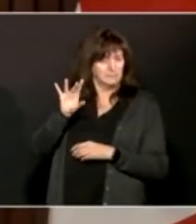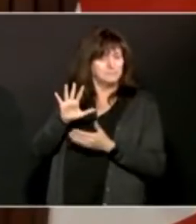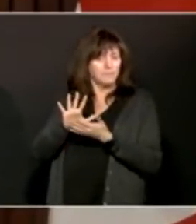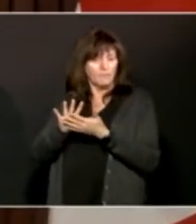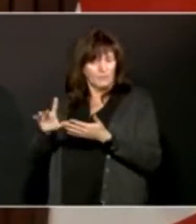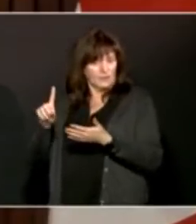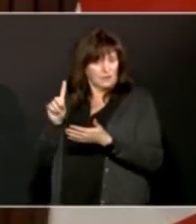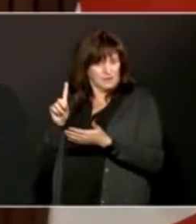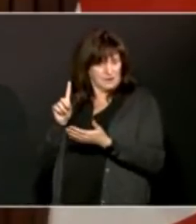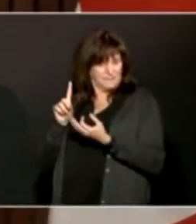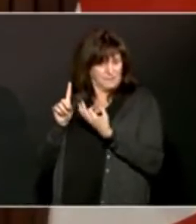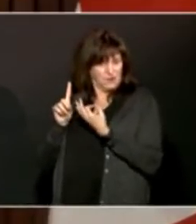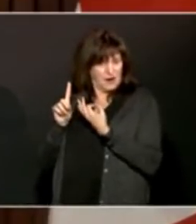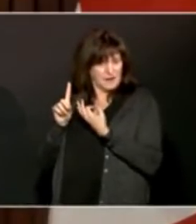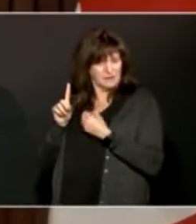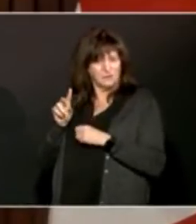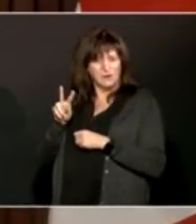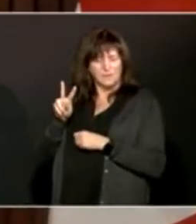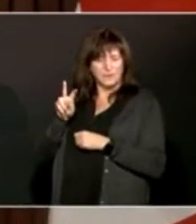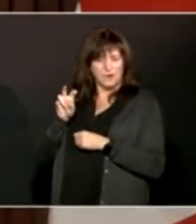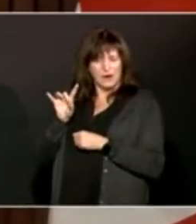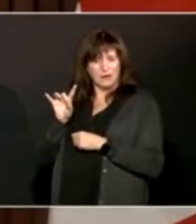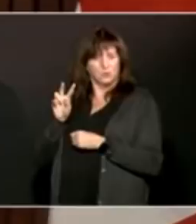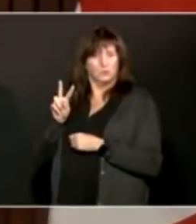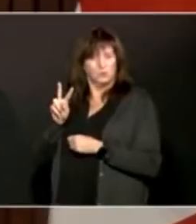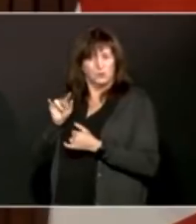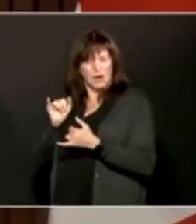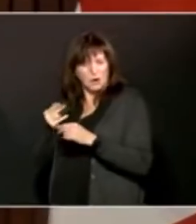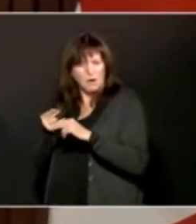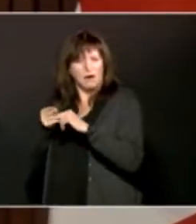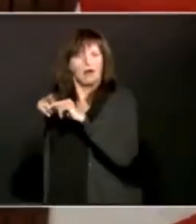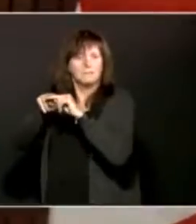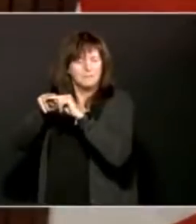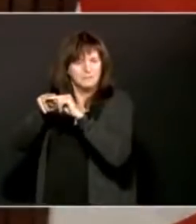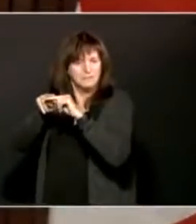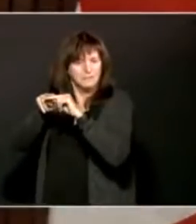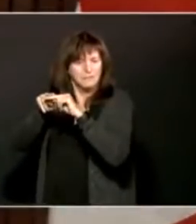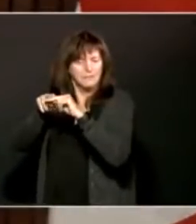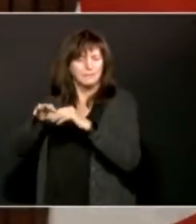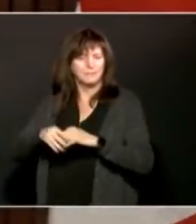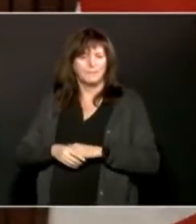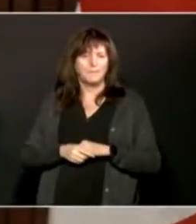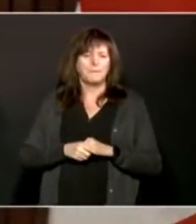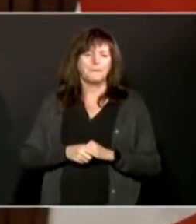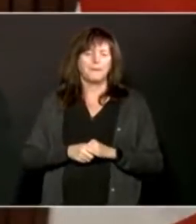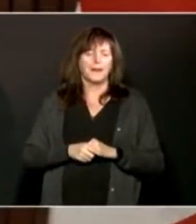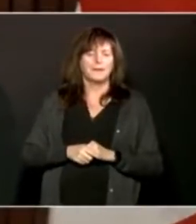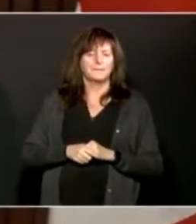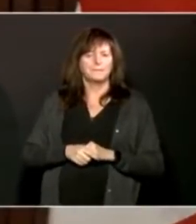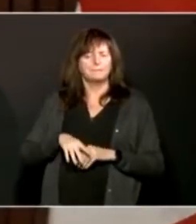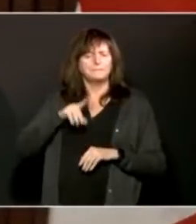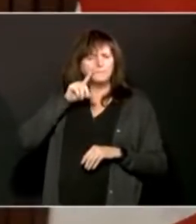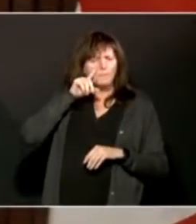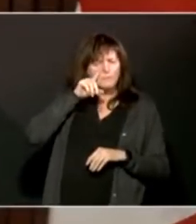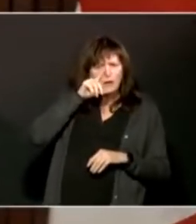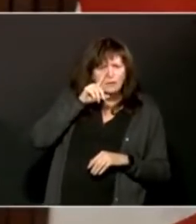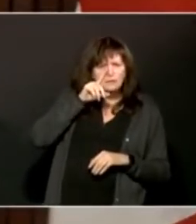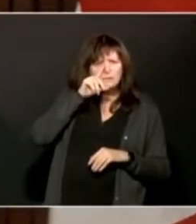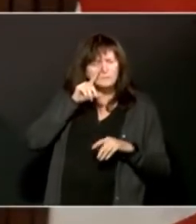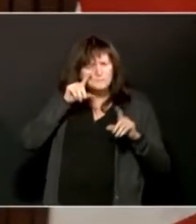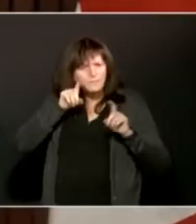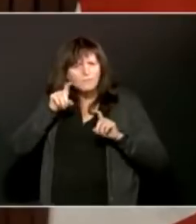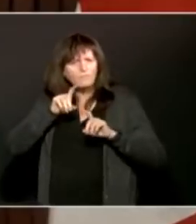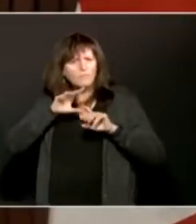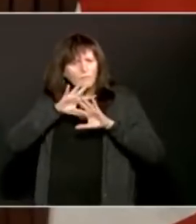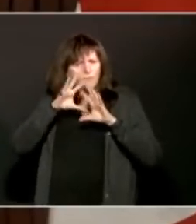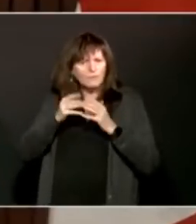was 282. With respect to testing, today we're reporting almost 34,000